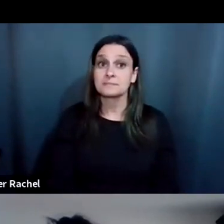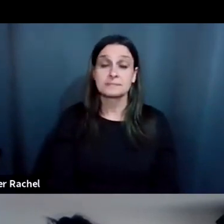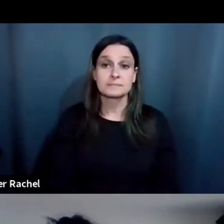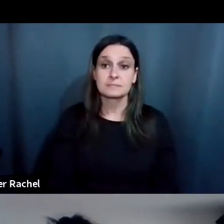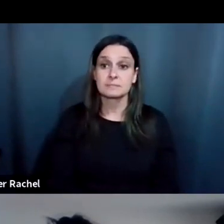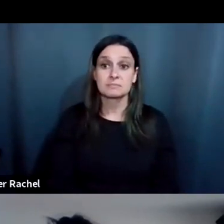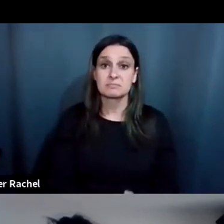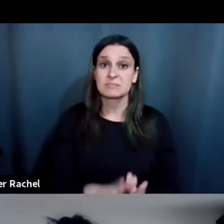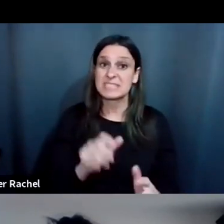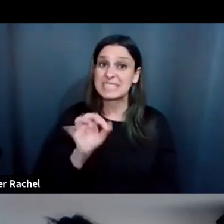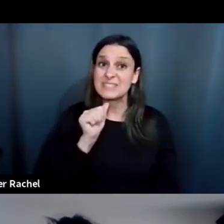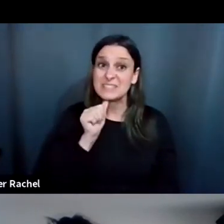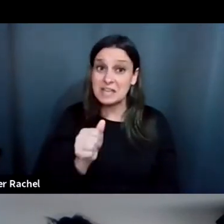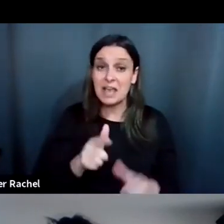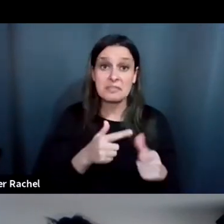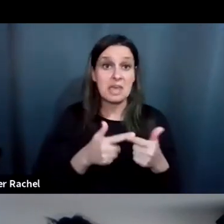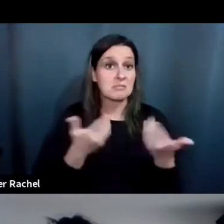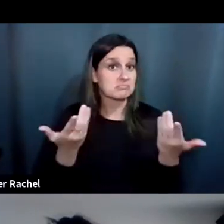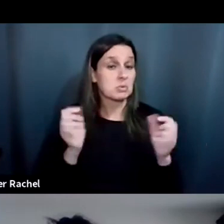If not, we can, um,